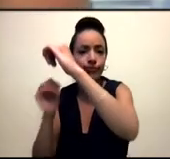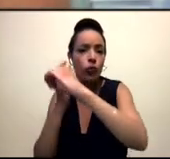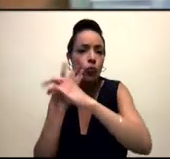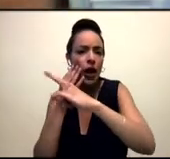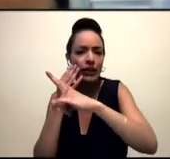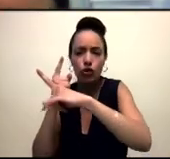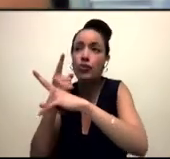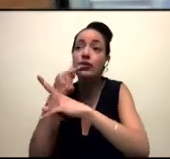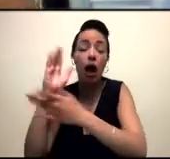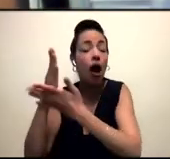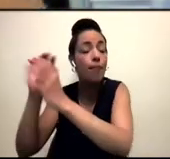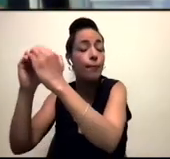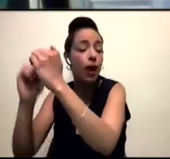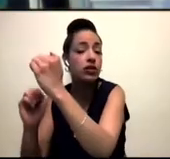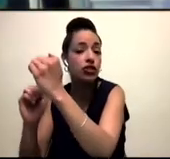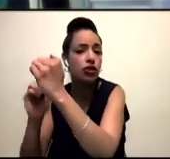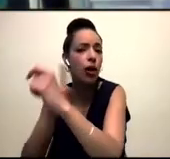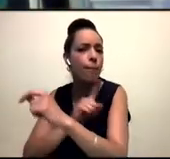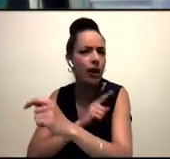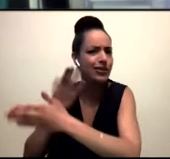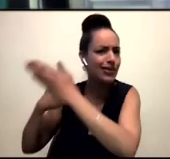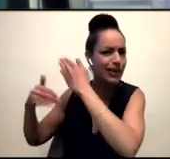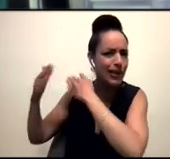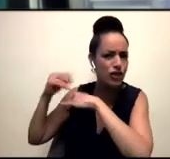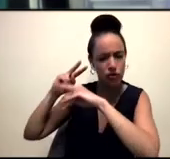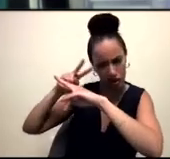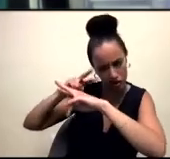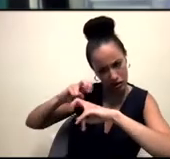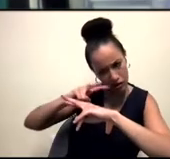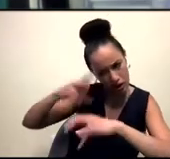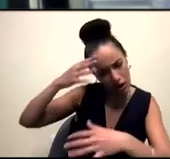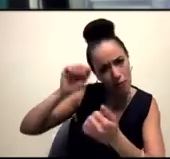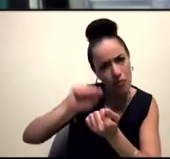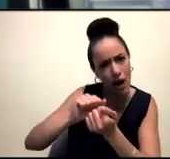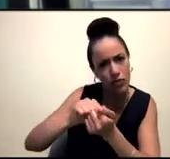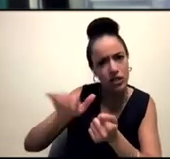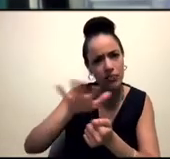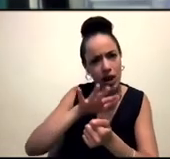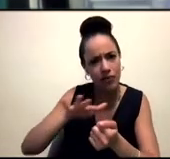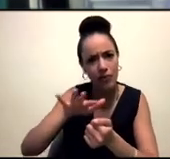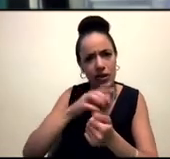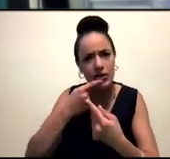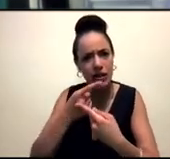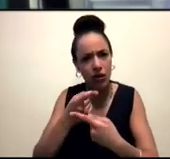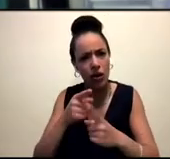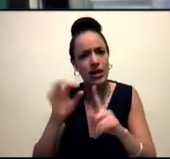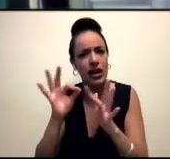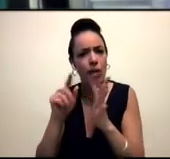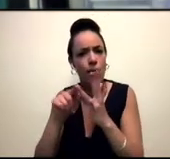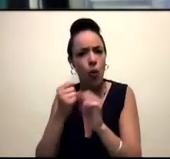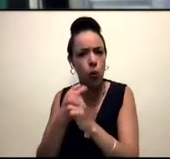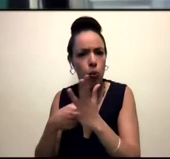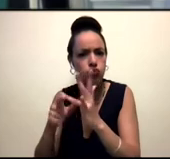I look at history, what they're saying, the memories of what my family is saying really sounds like the Doga program, which happened immediately